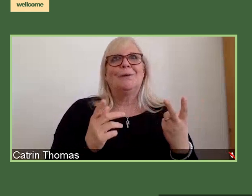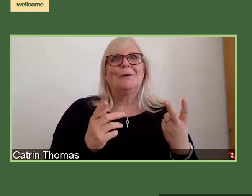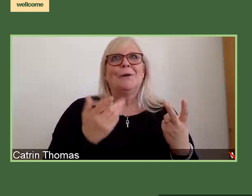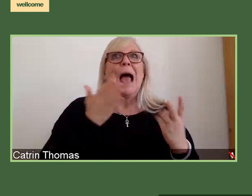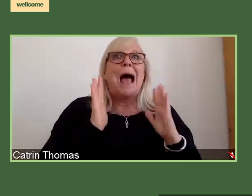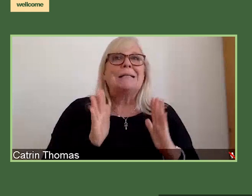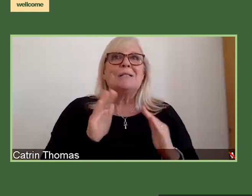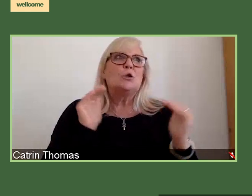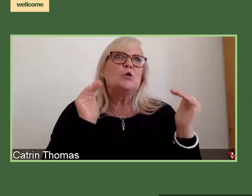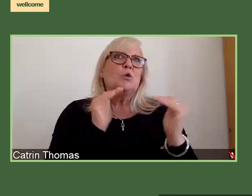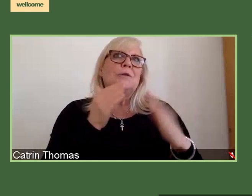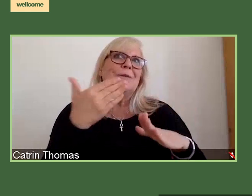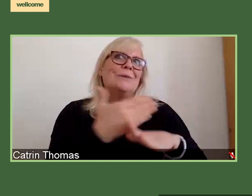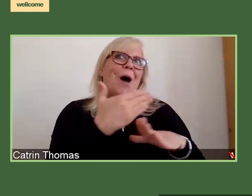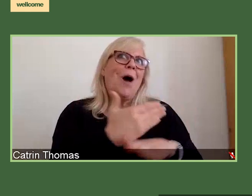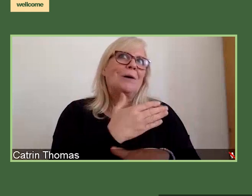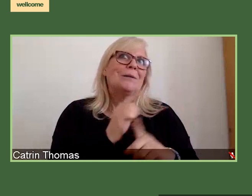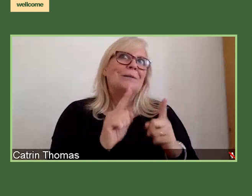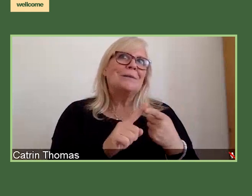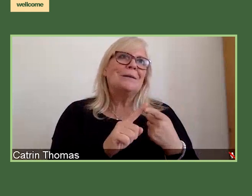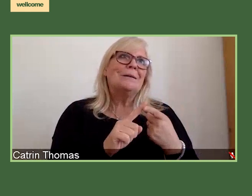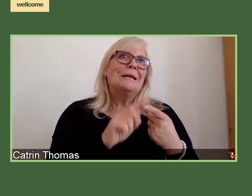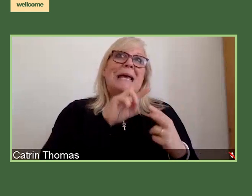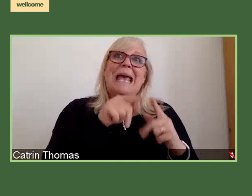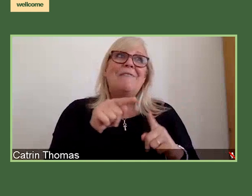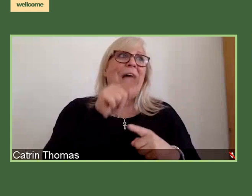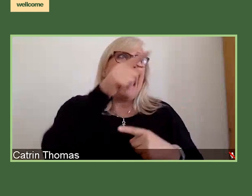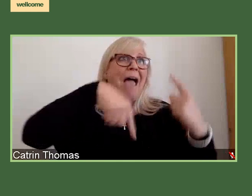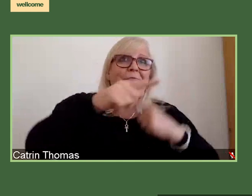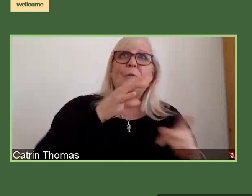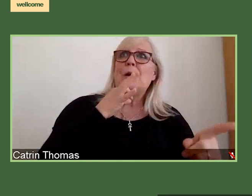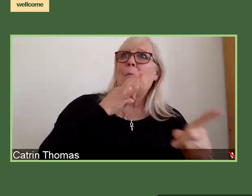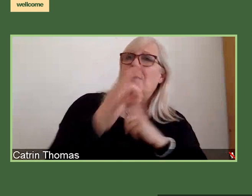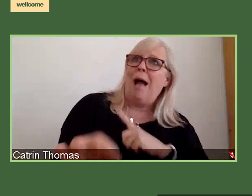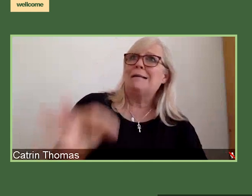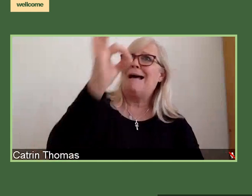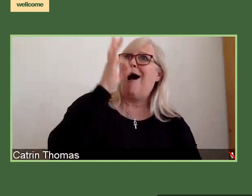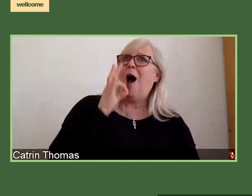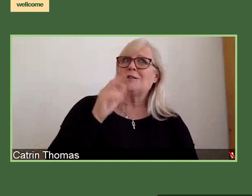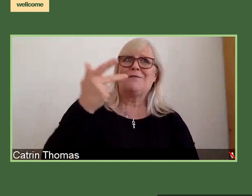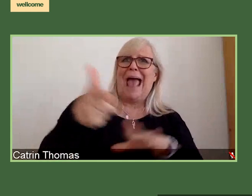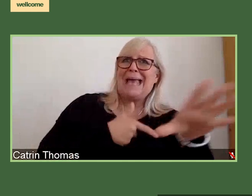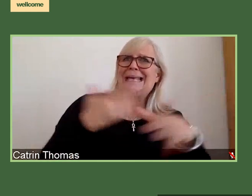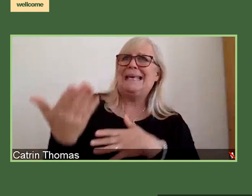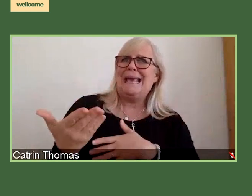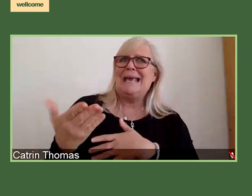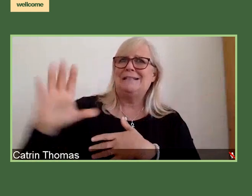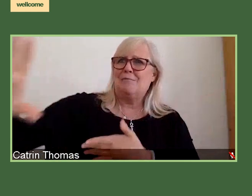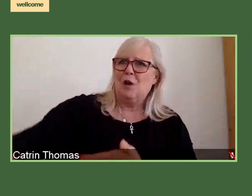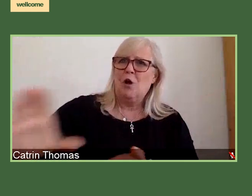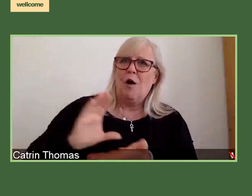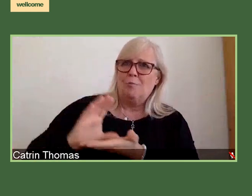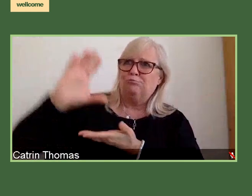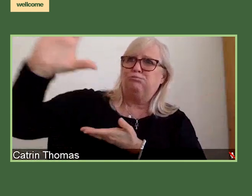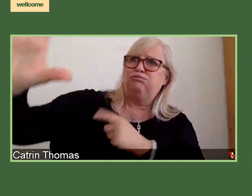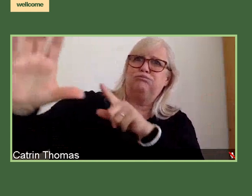Clearly, if everyone asks for the maximum amount of money, for the maximum amount of time, that fundamentally changes the overall number of grants that they can